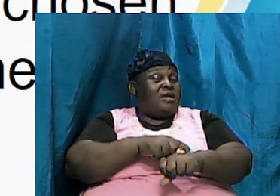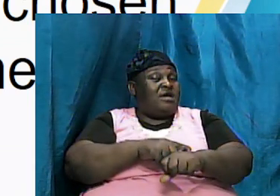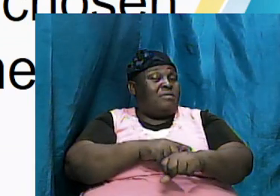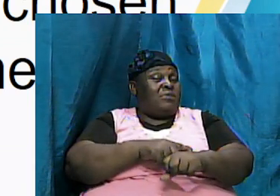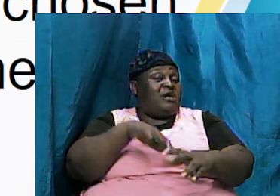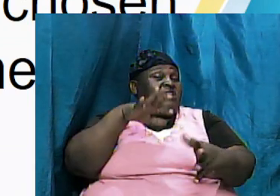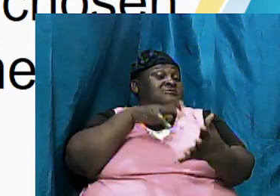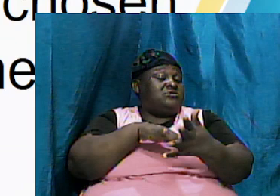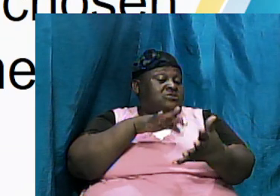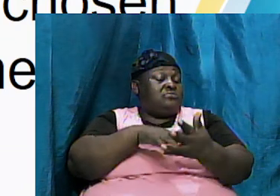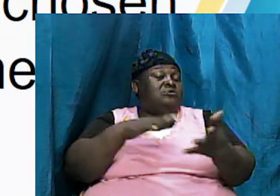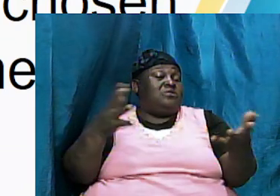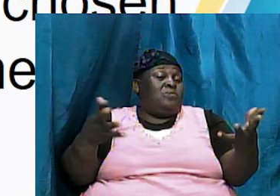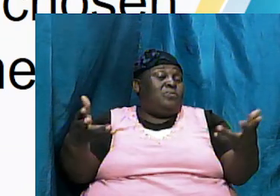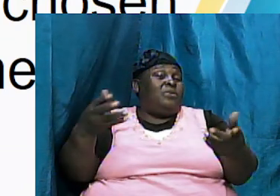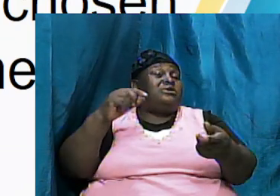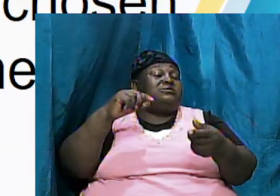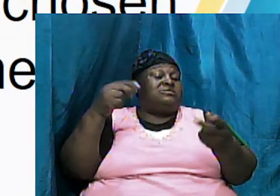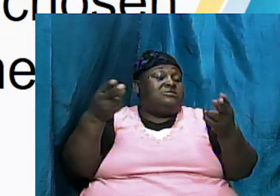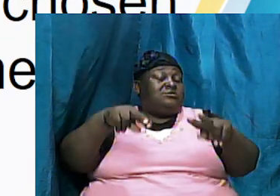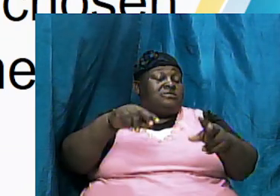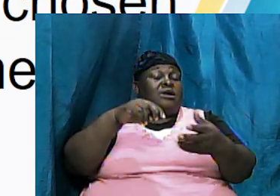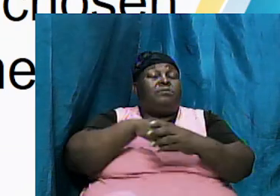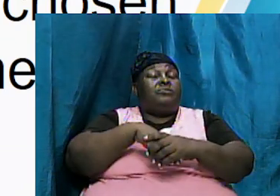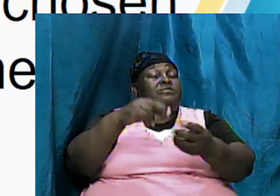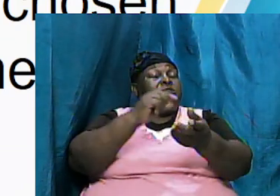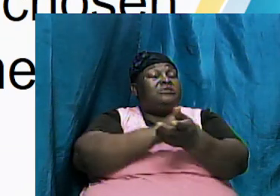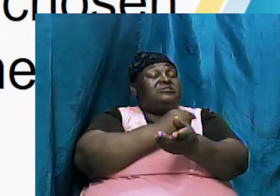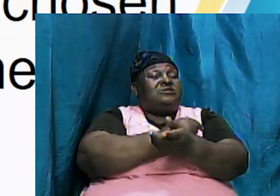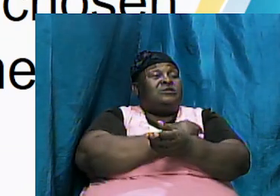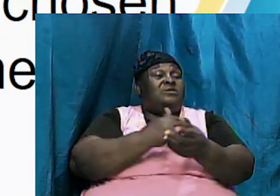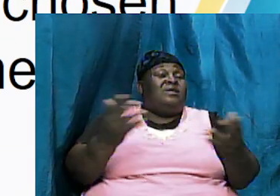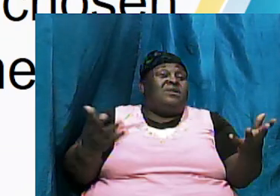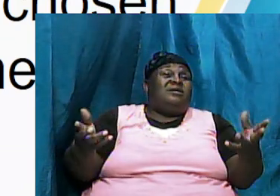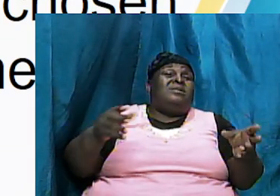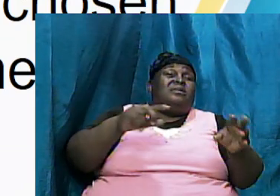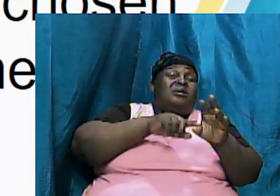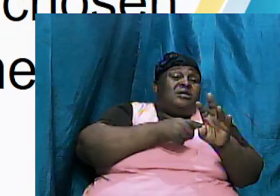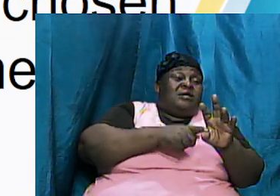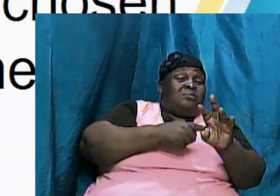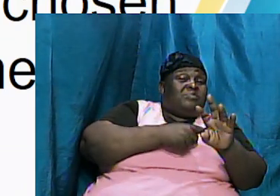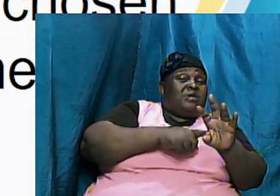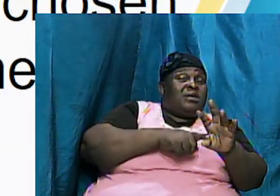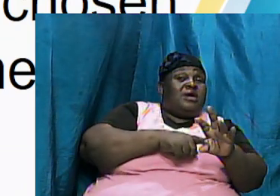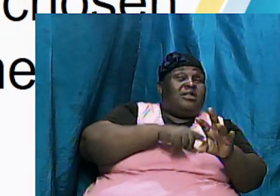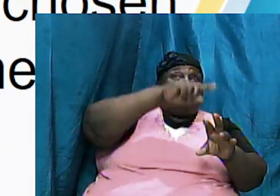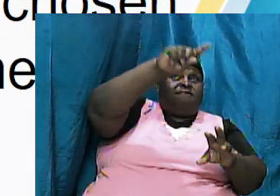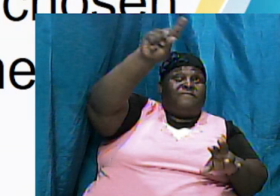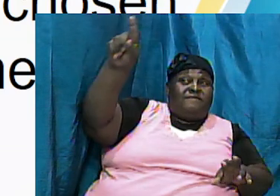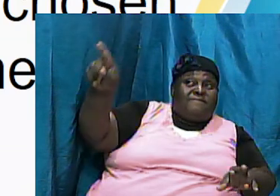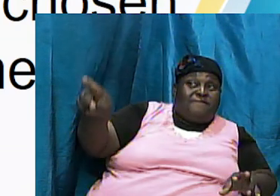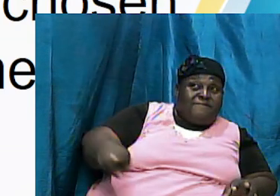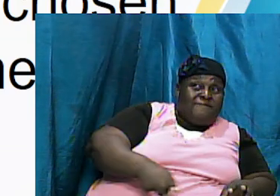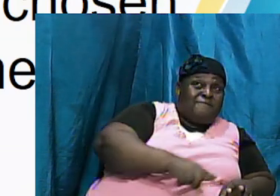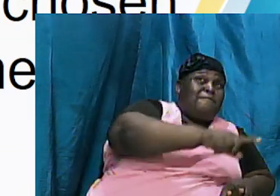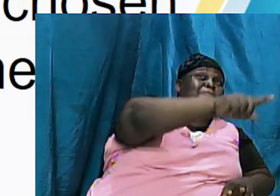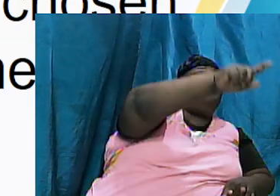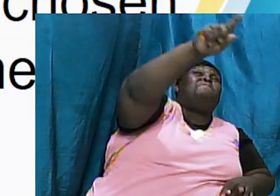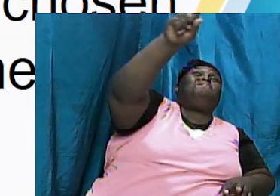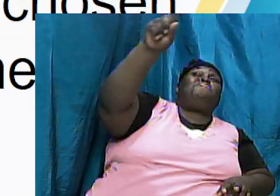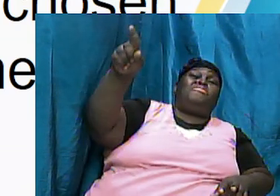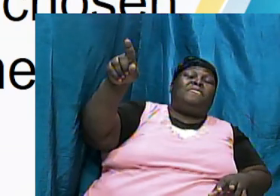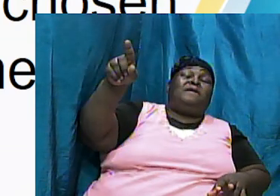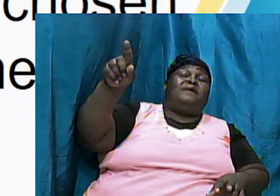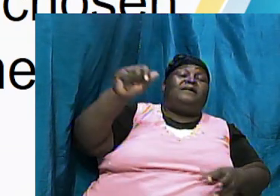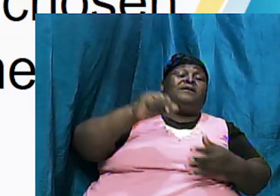look at what happened in Genesis as it was at the beginning follow the circle it's going to go full circle and we